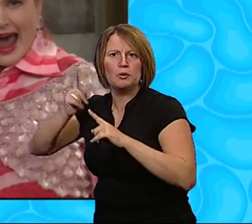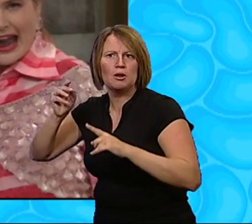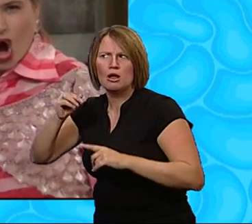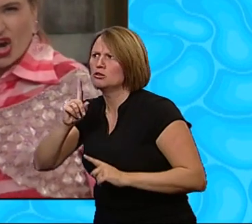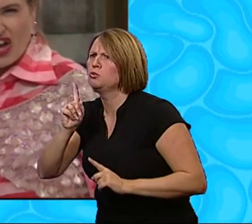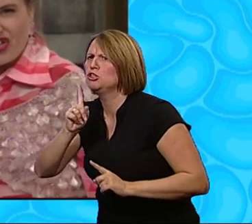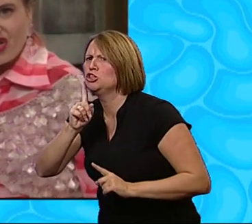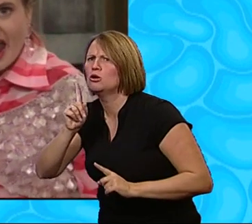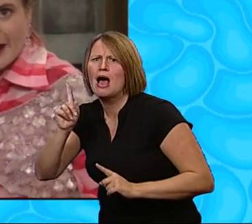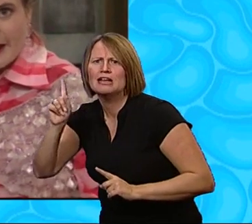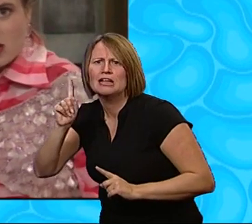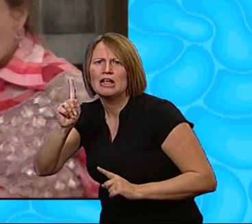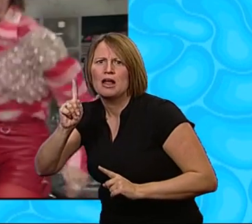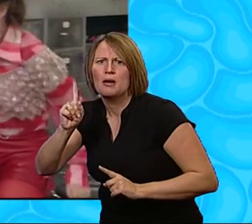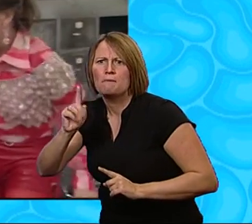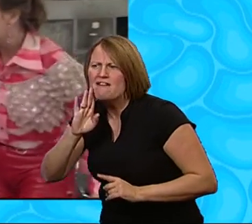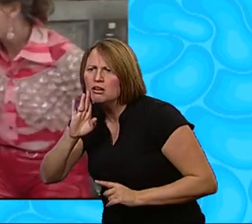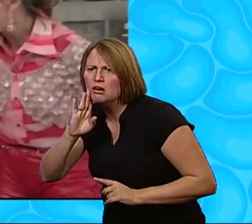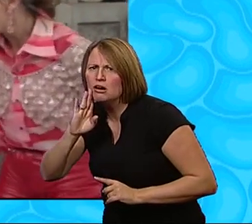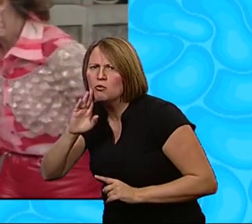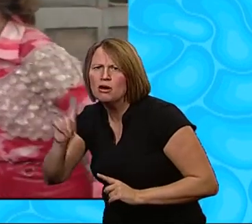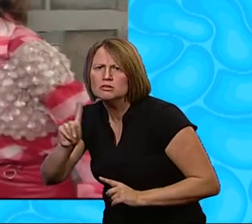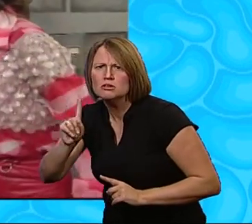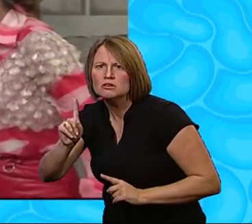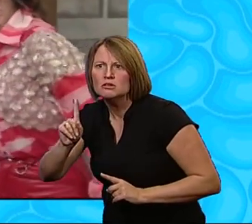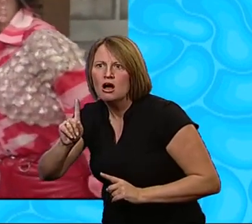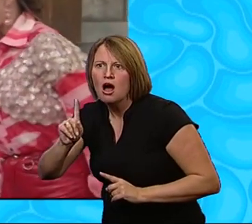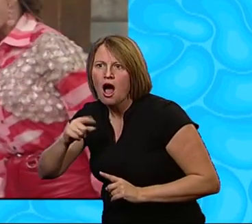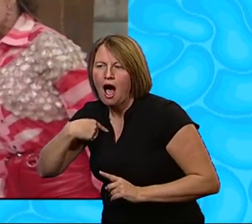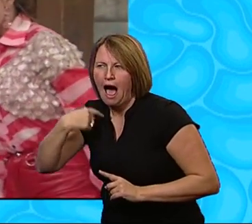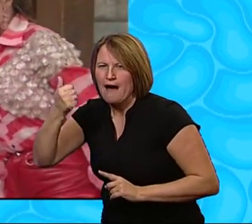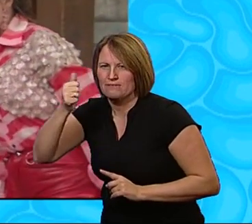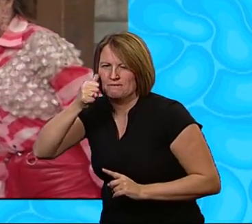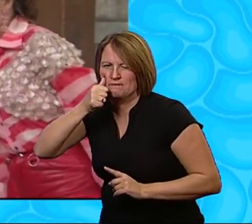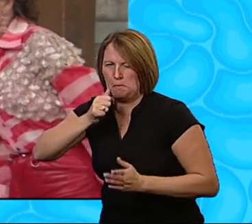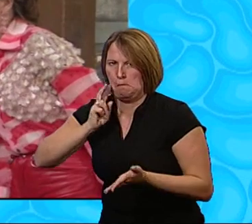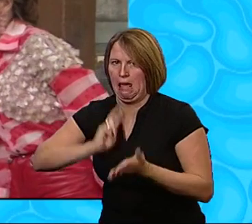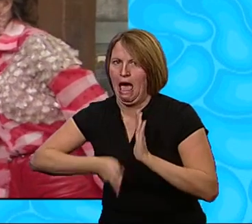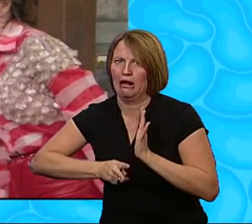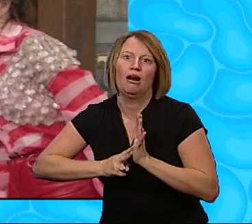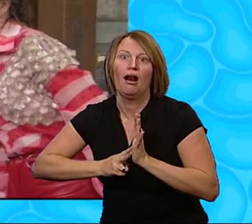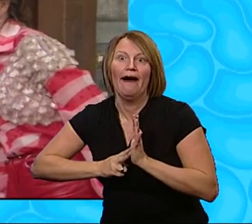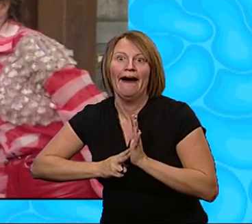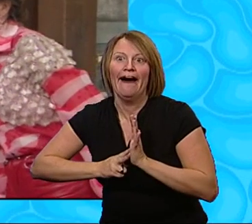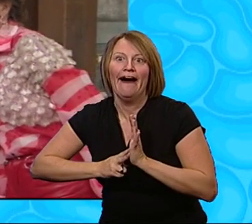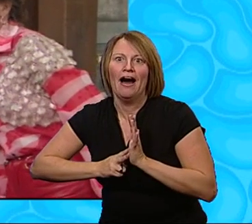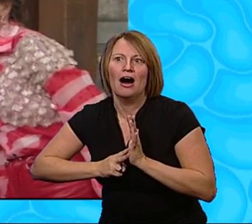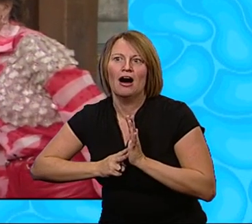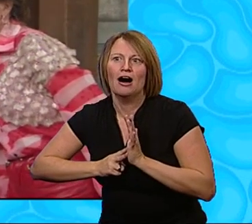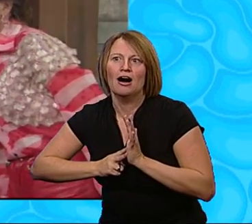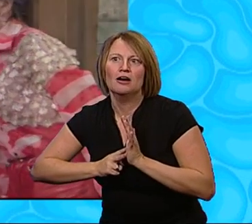Hang on a sec Melvin! What? I've had a cunning plan